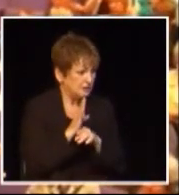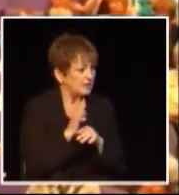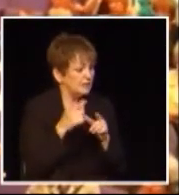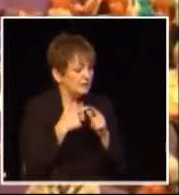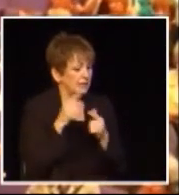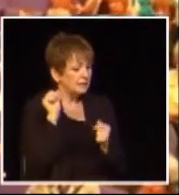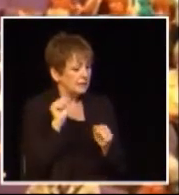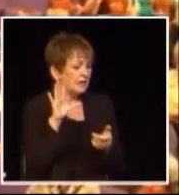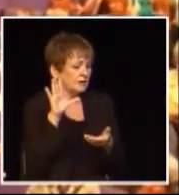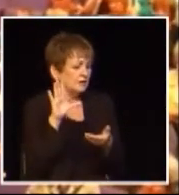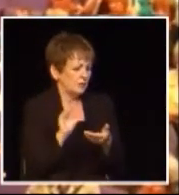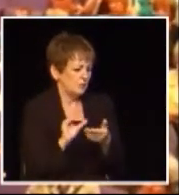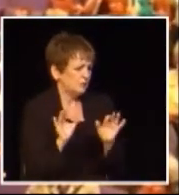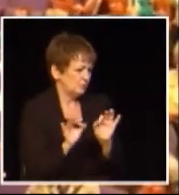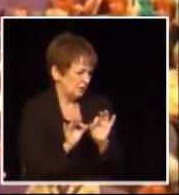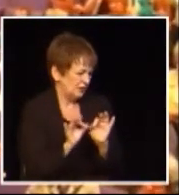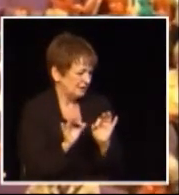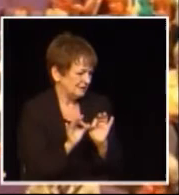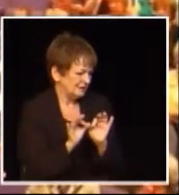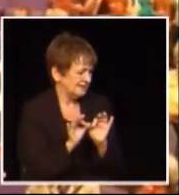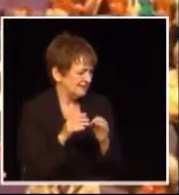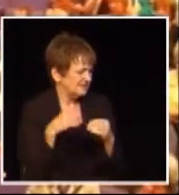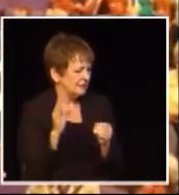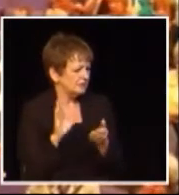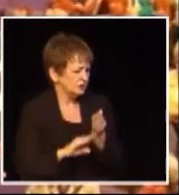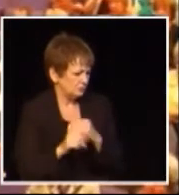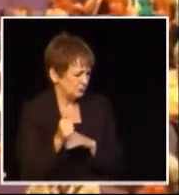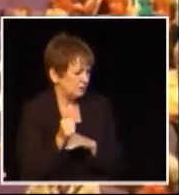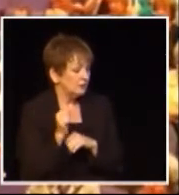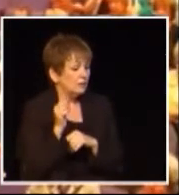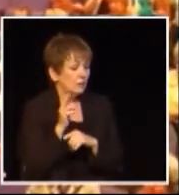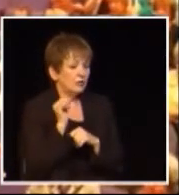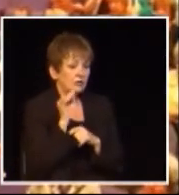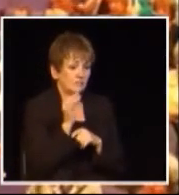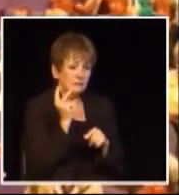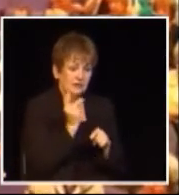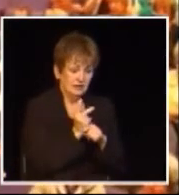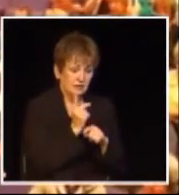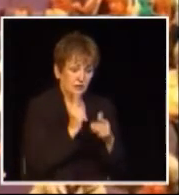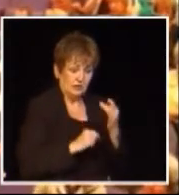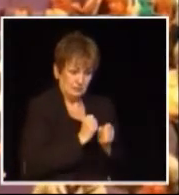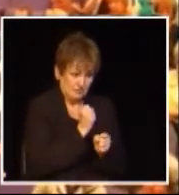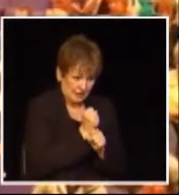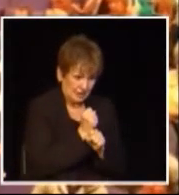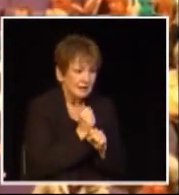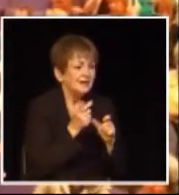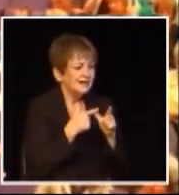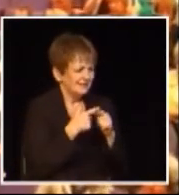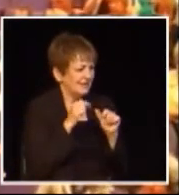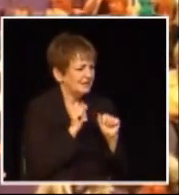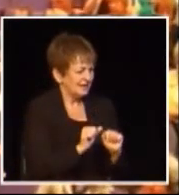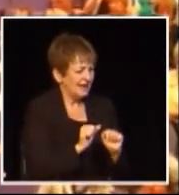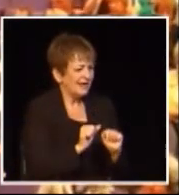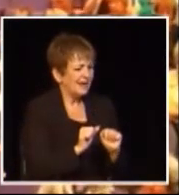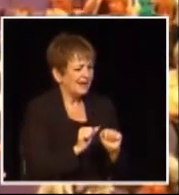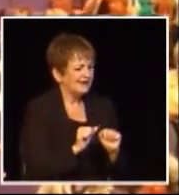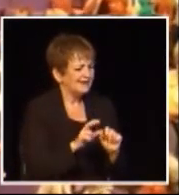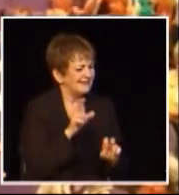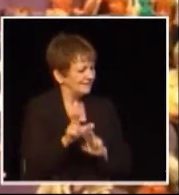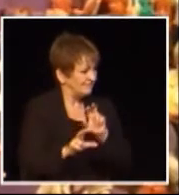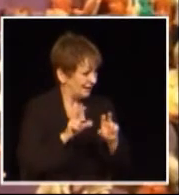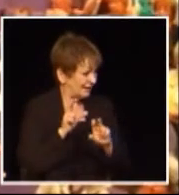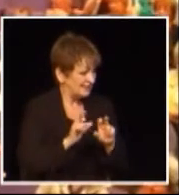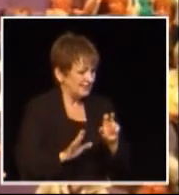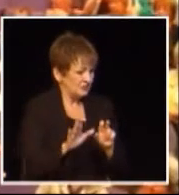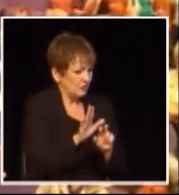a business not only can lower its prices but if it's retaining more of what it's making it's able to invest